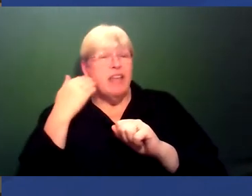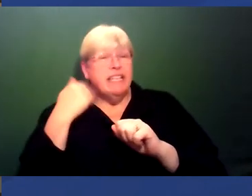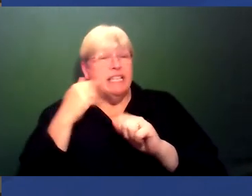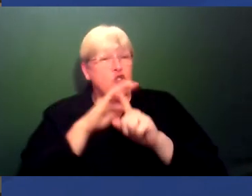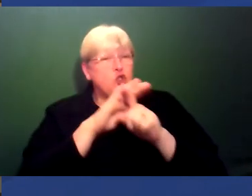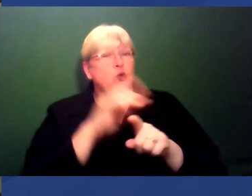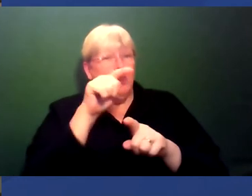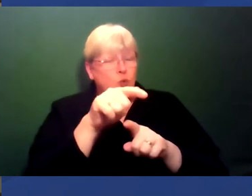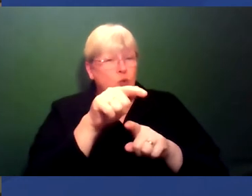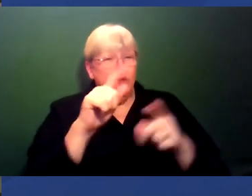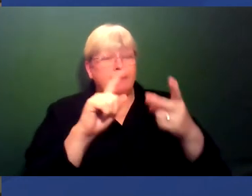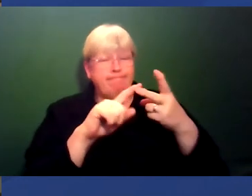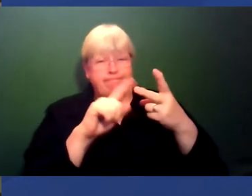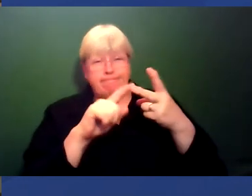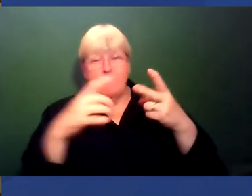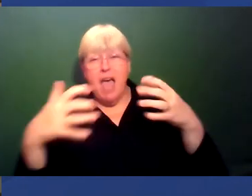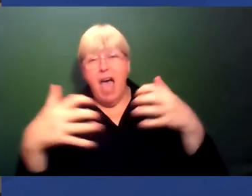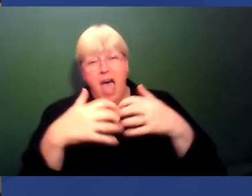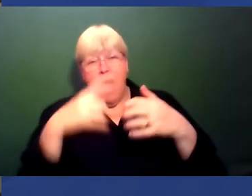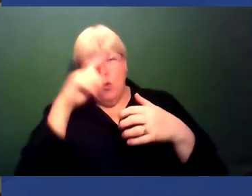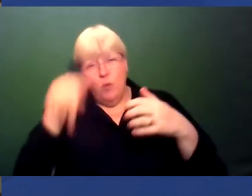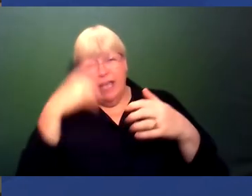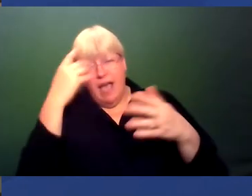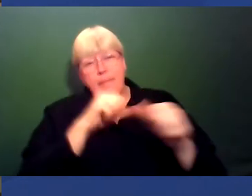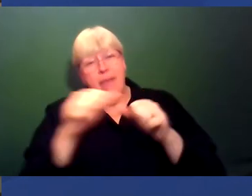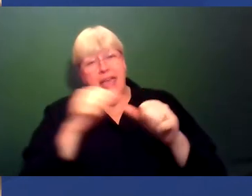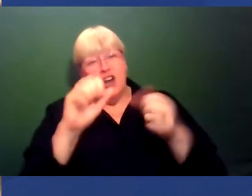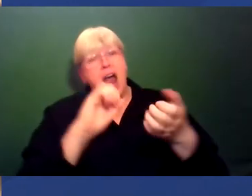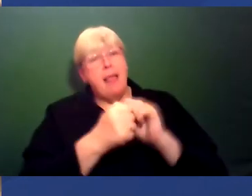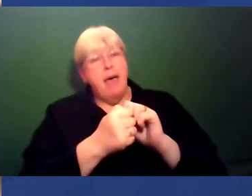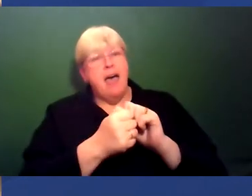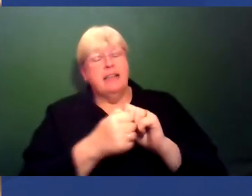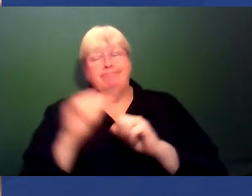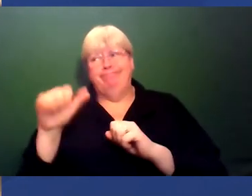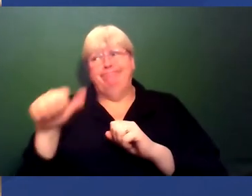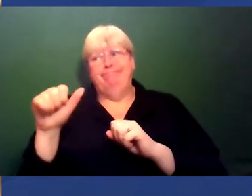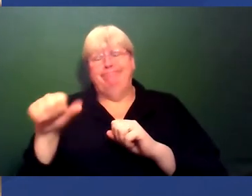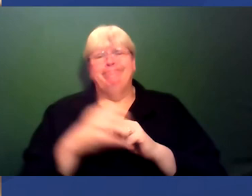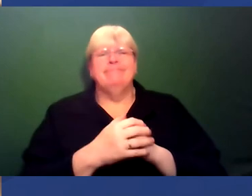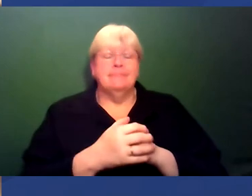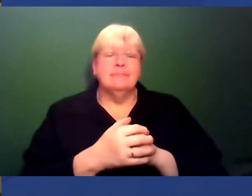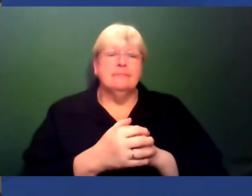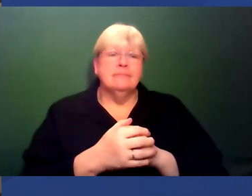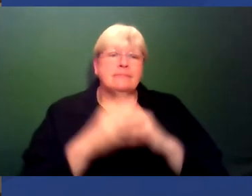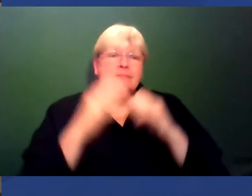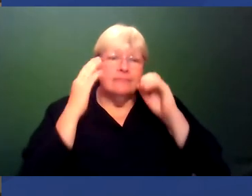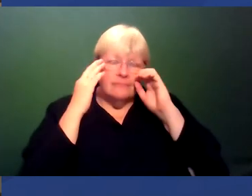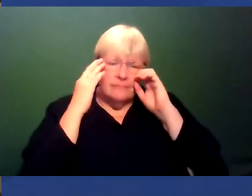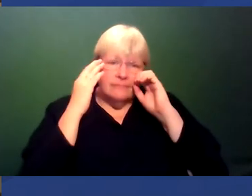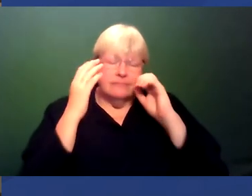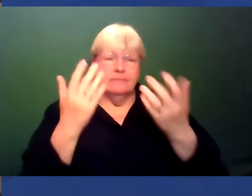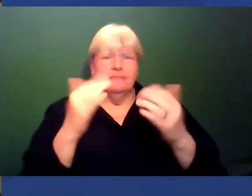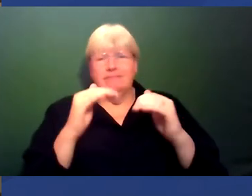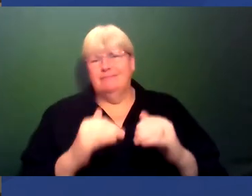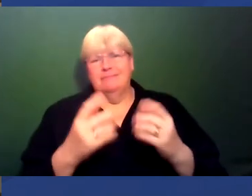second question how can we be better allies? Yeah I definitely have so you know very low level